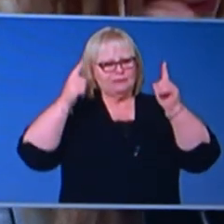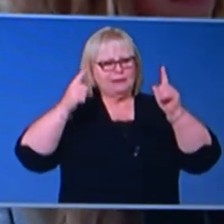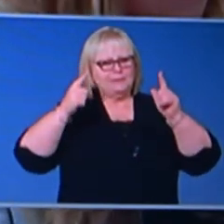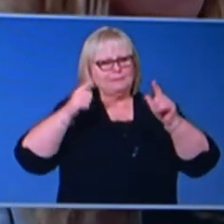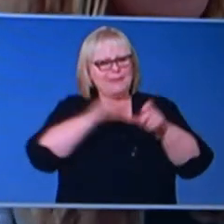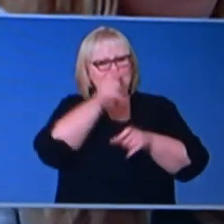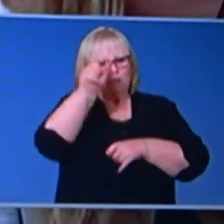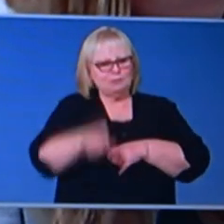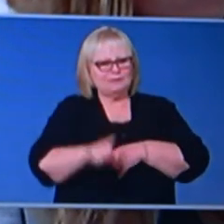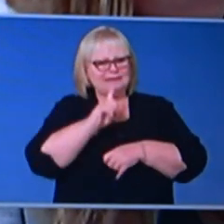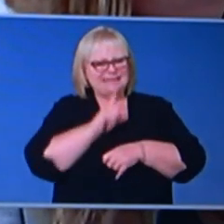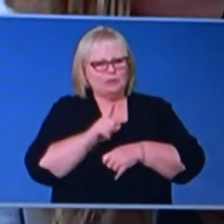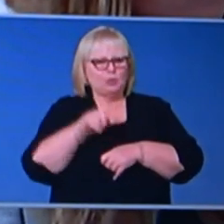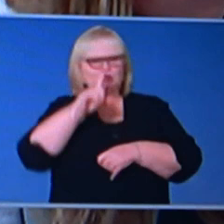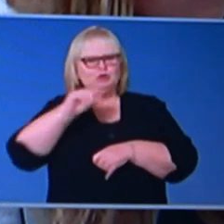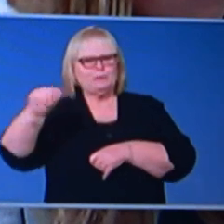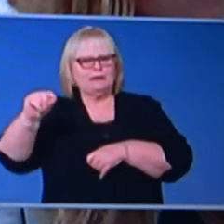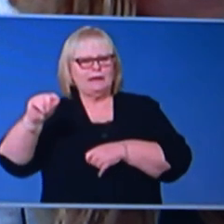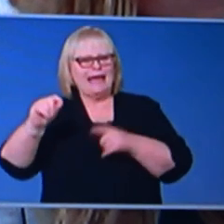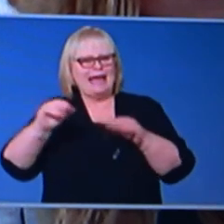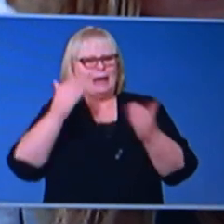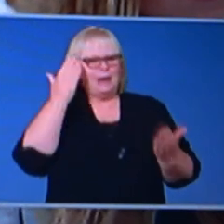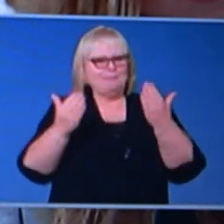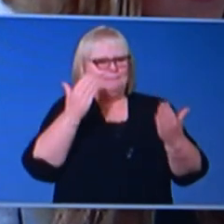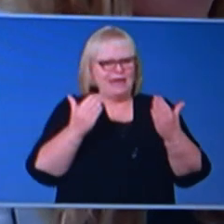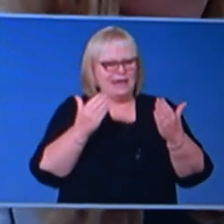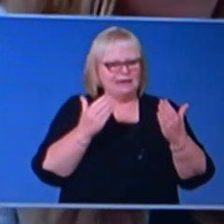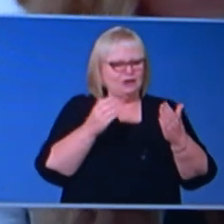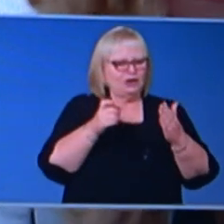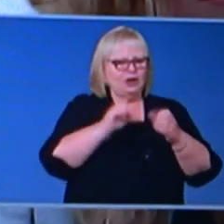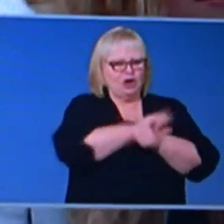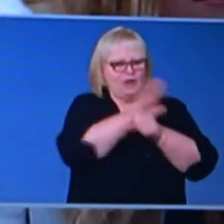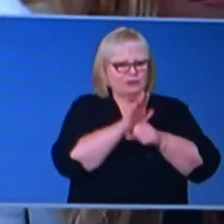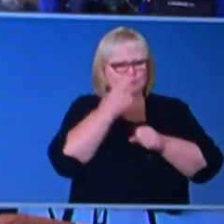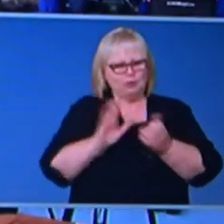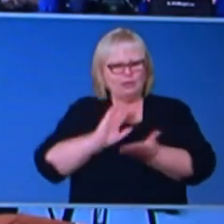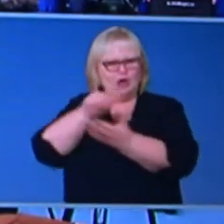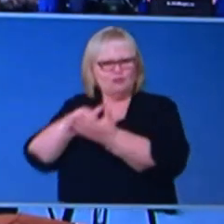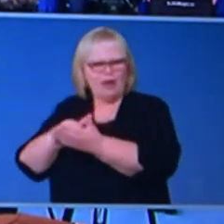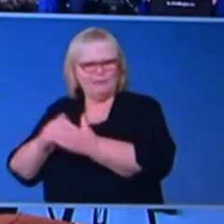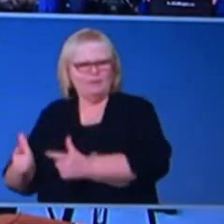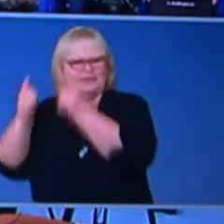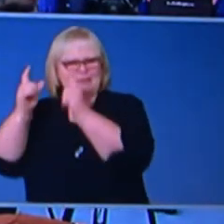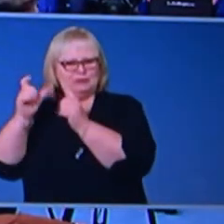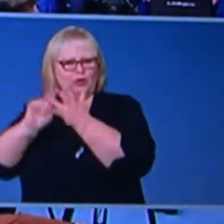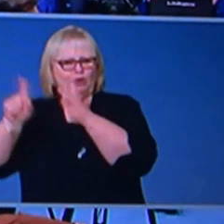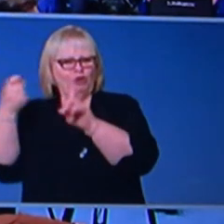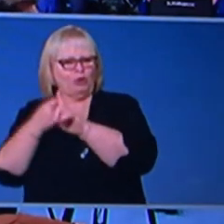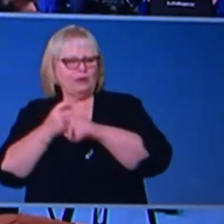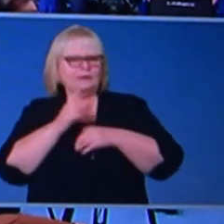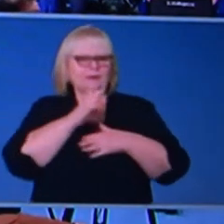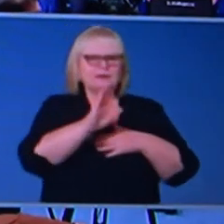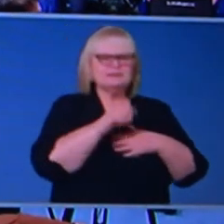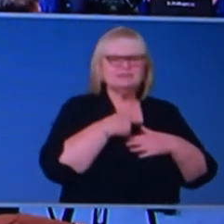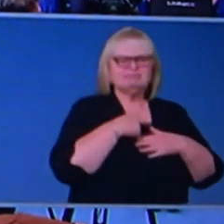tweeted a comparison, well, compared COVID-19 to Captain Cook's landing? Well, the first one, I think I covered that up earlier. I mean, we'll be